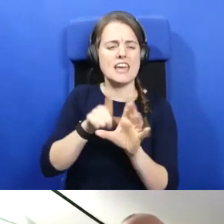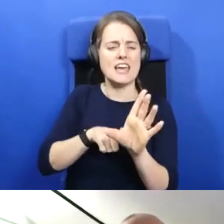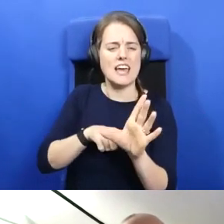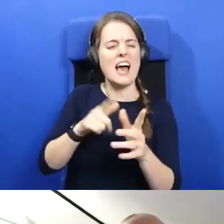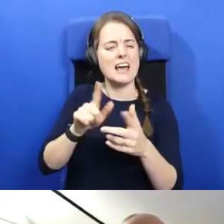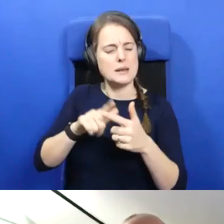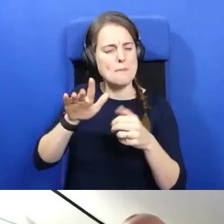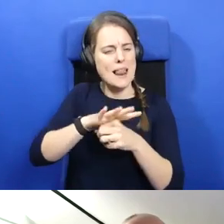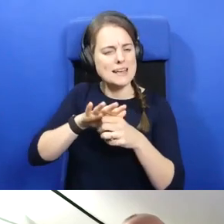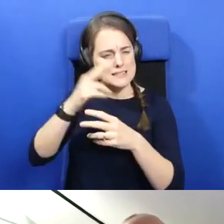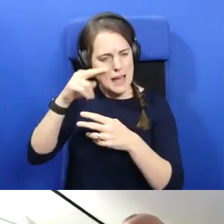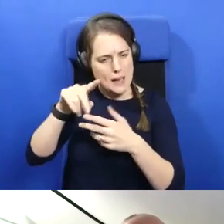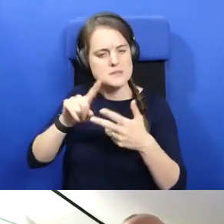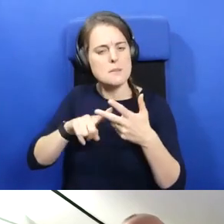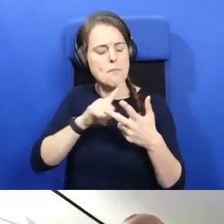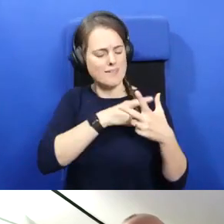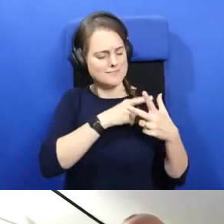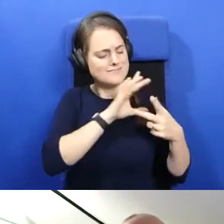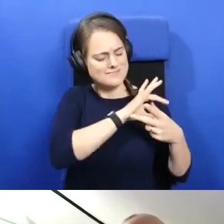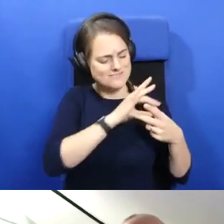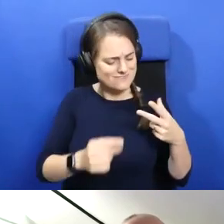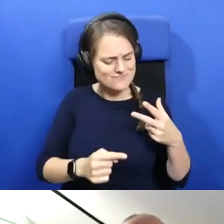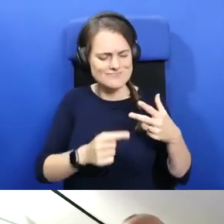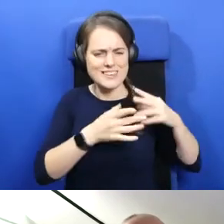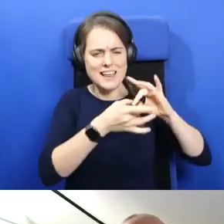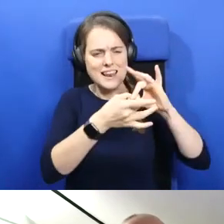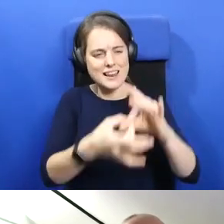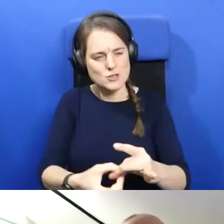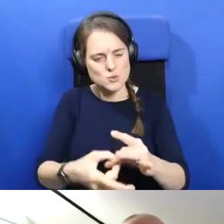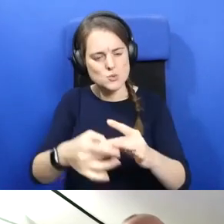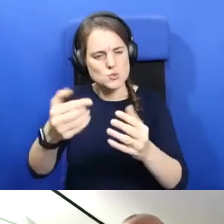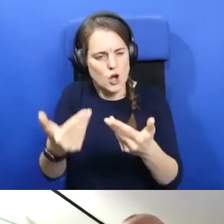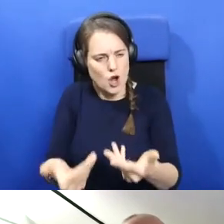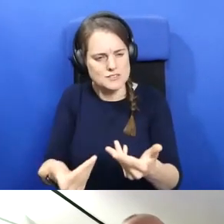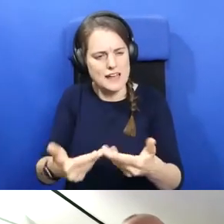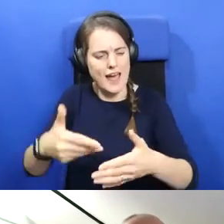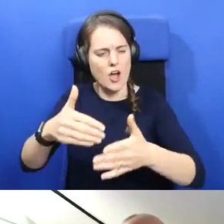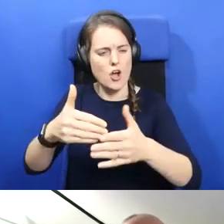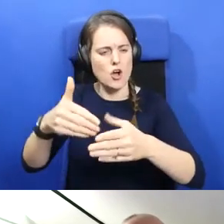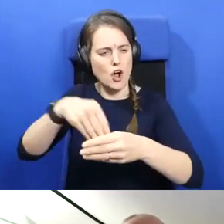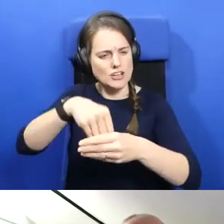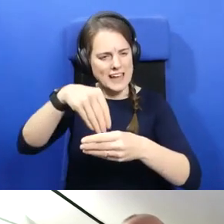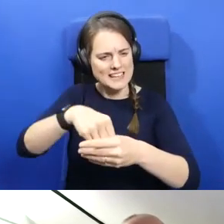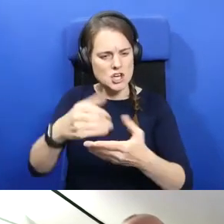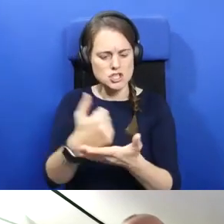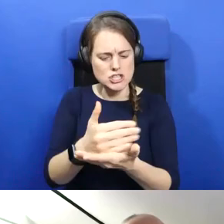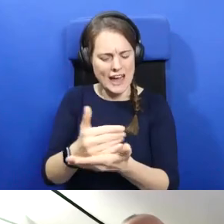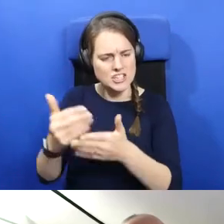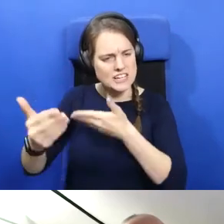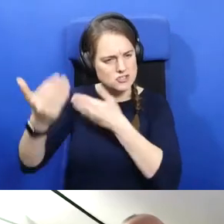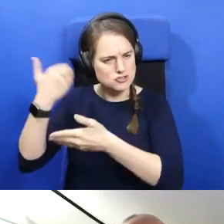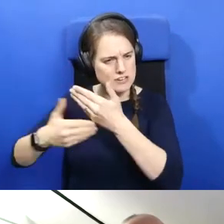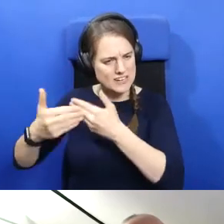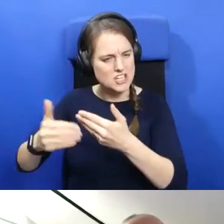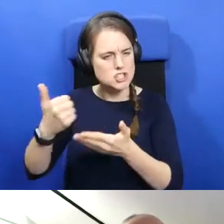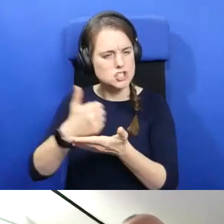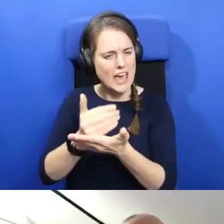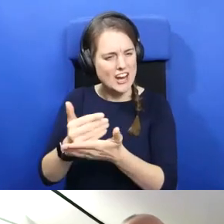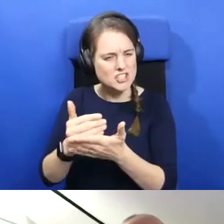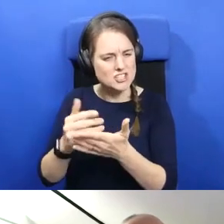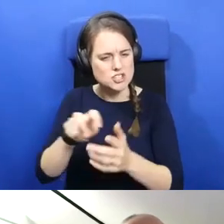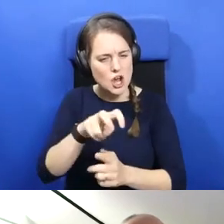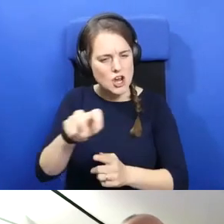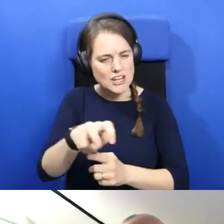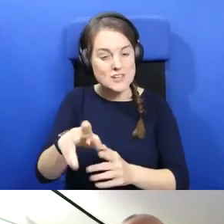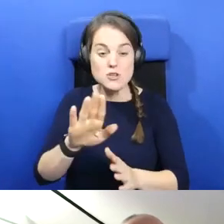how relevant that is today in the context of our shared histories and shared journeys. Meg, I might start with you, if